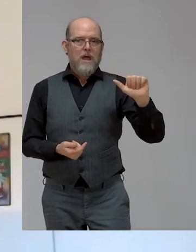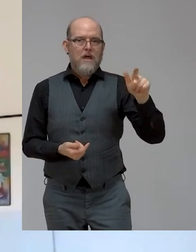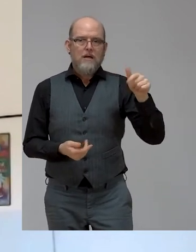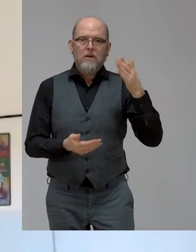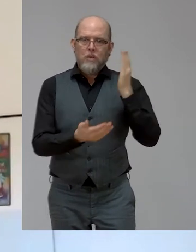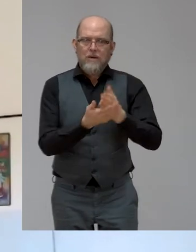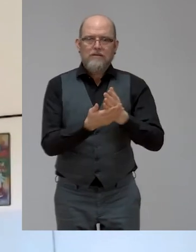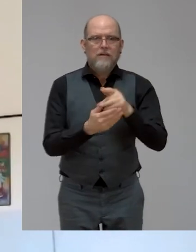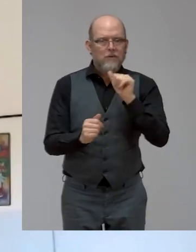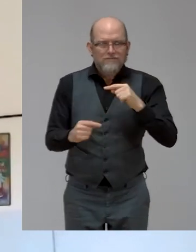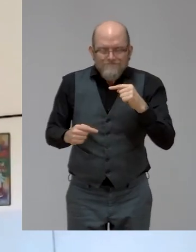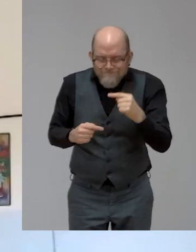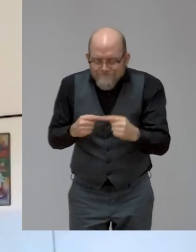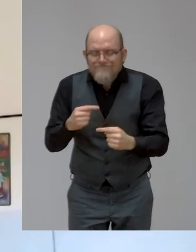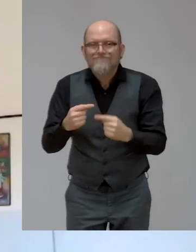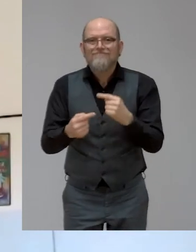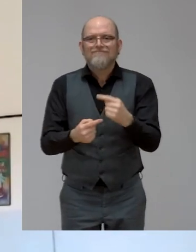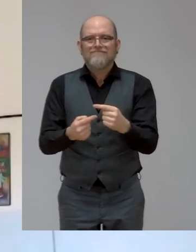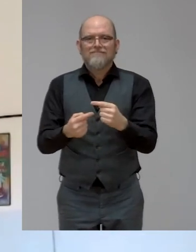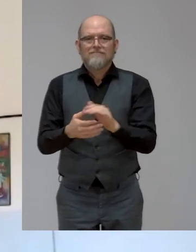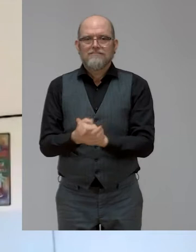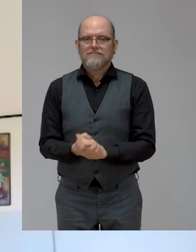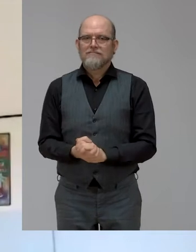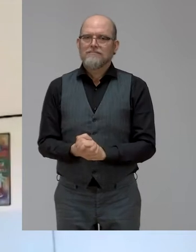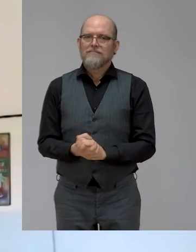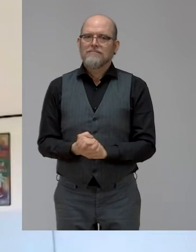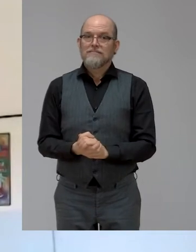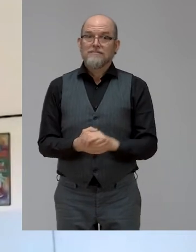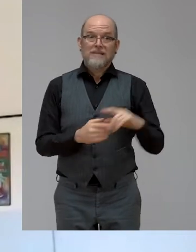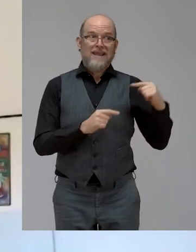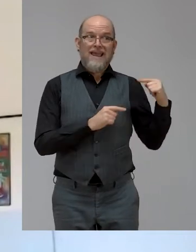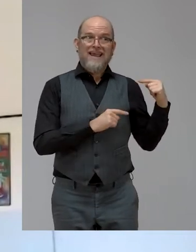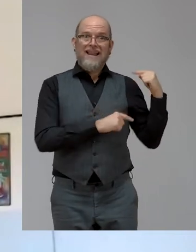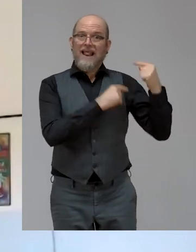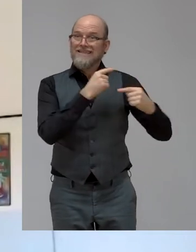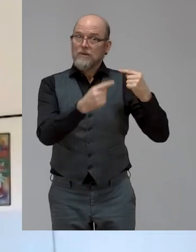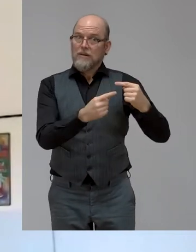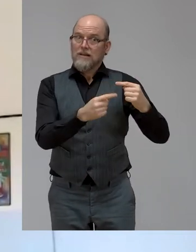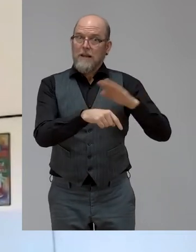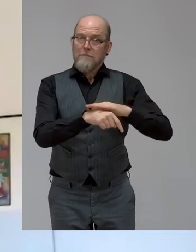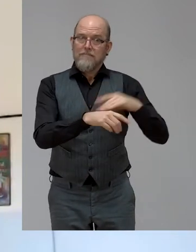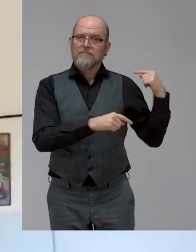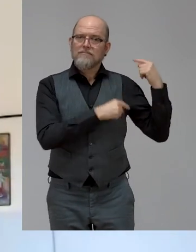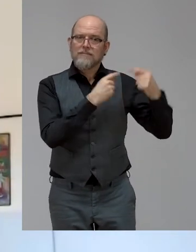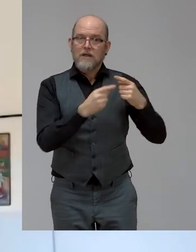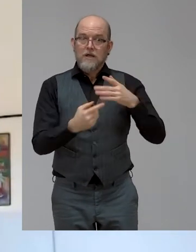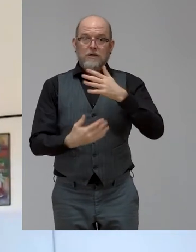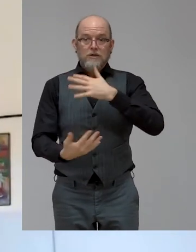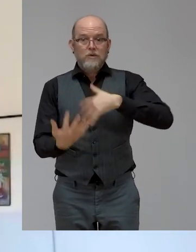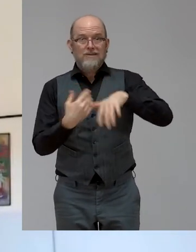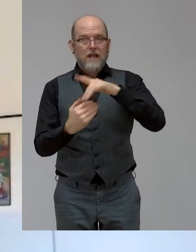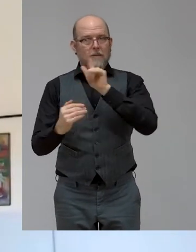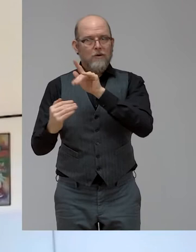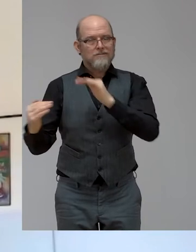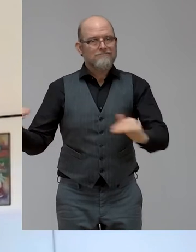that there's a generation who care about social justice coming through. And I want us as accessibility and disability leads